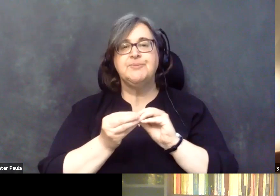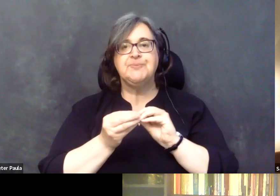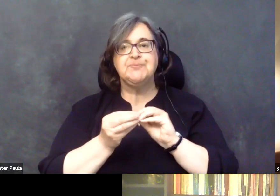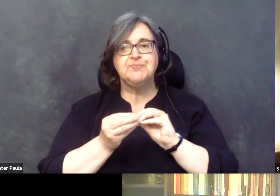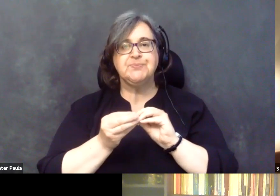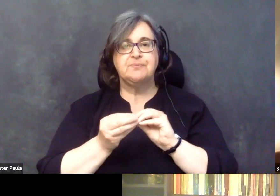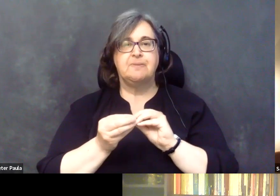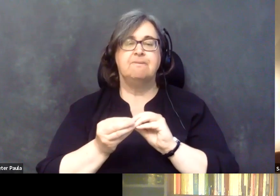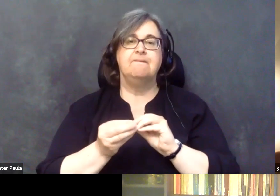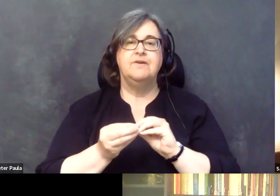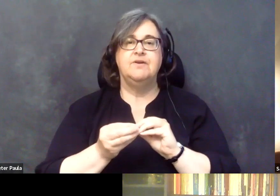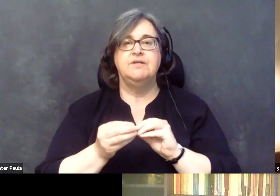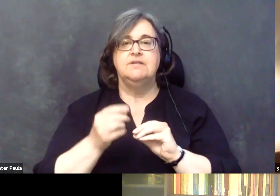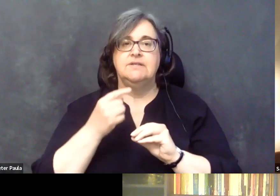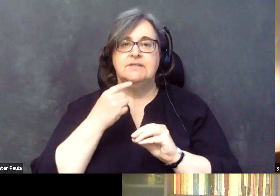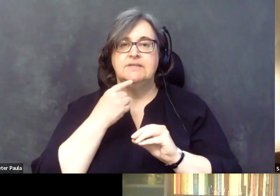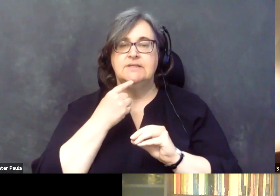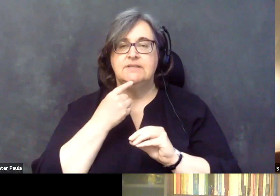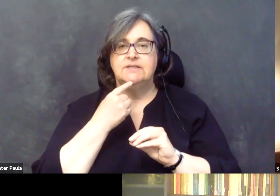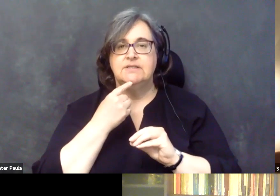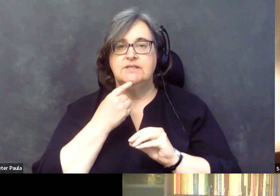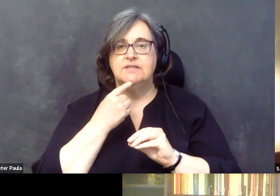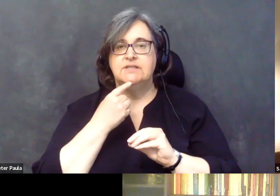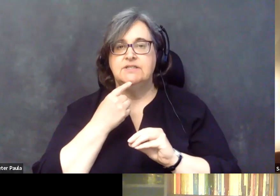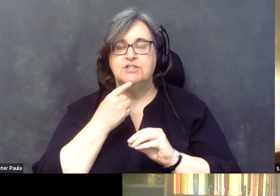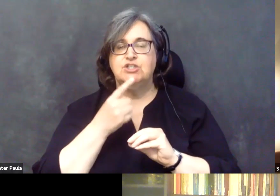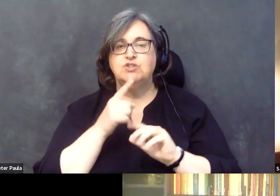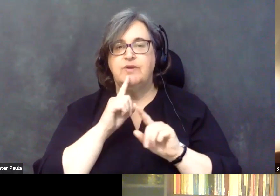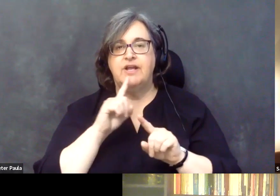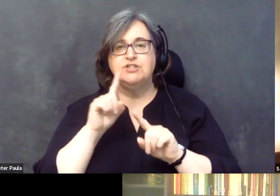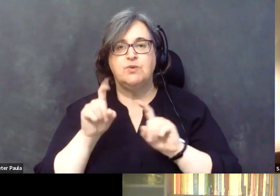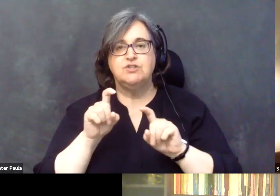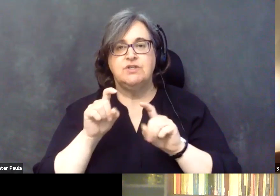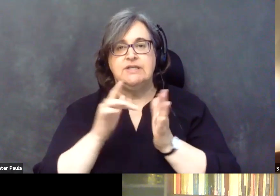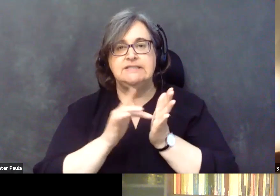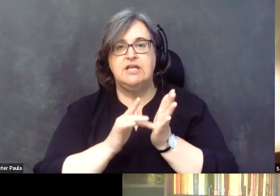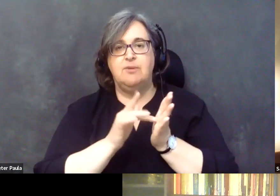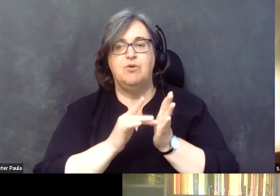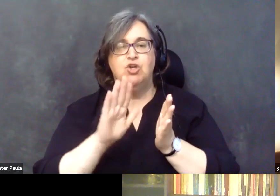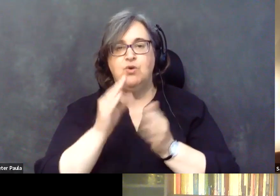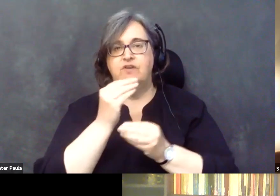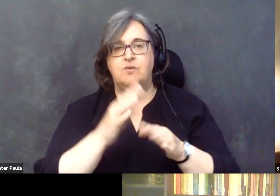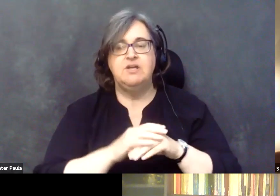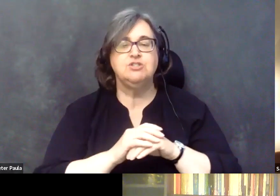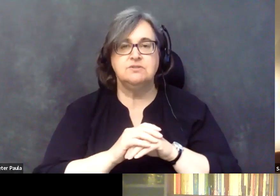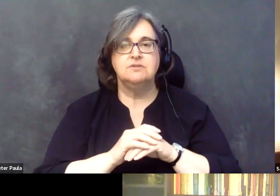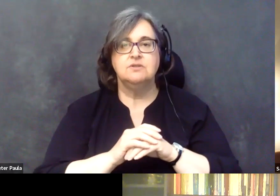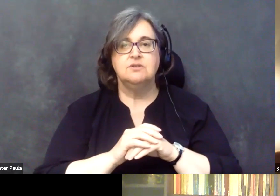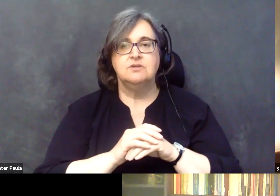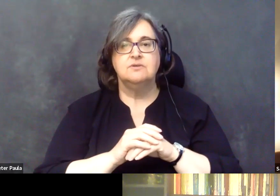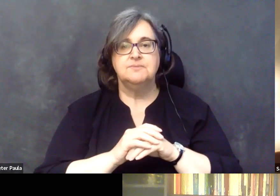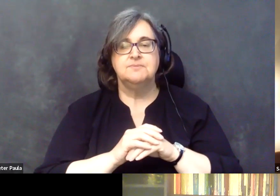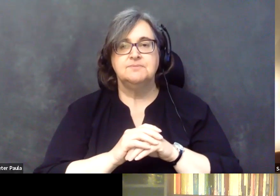tells you to go through, uh, the questions and input your information, uh, using